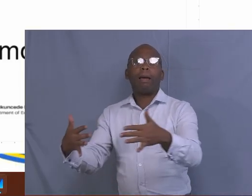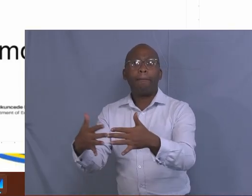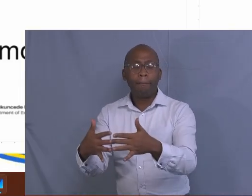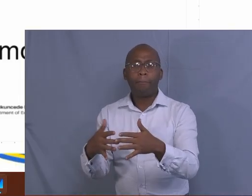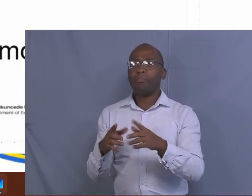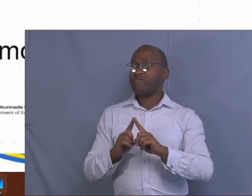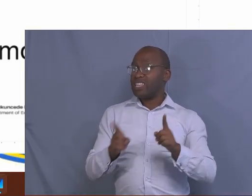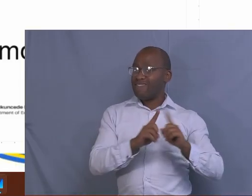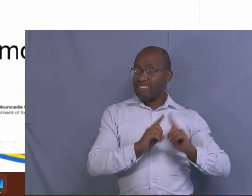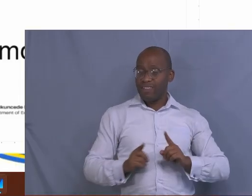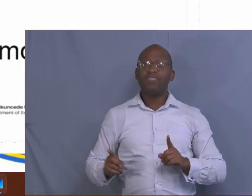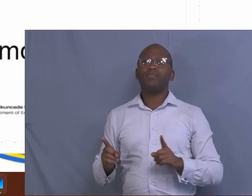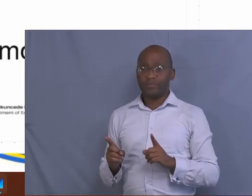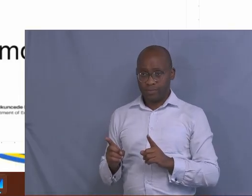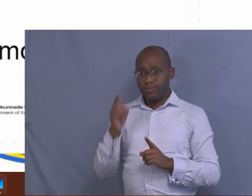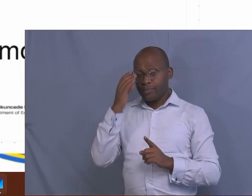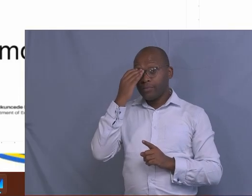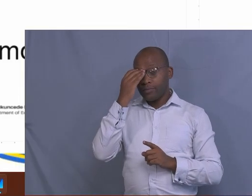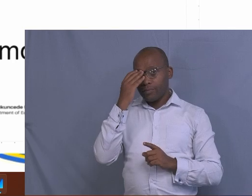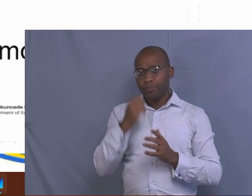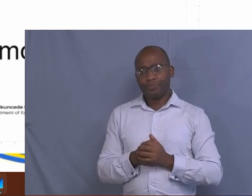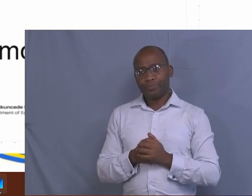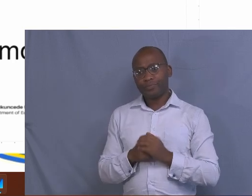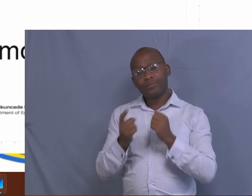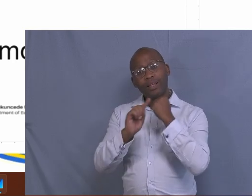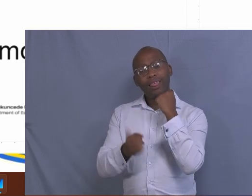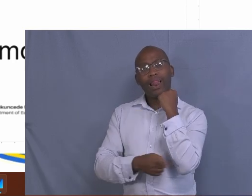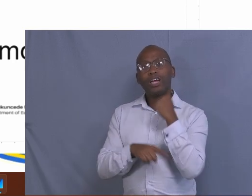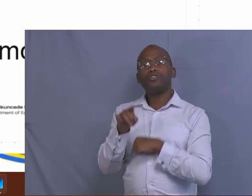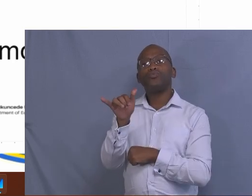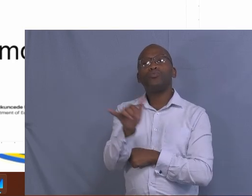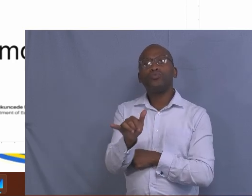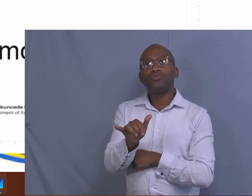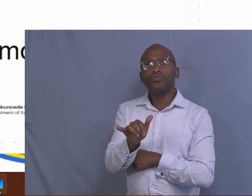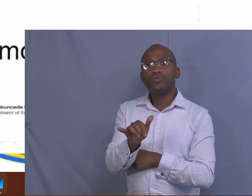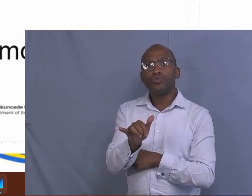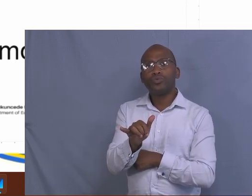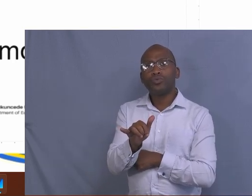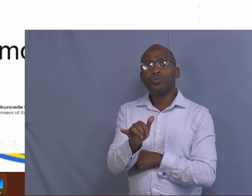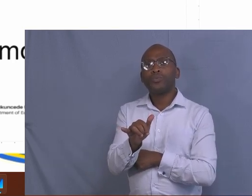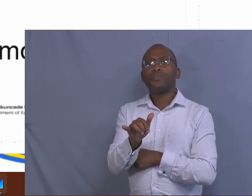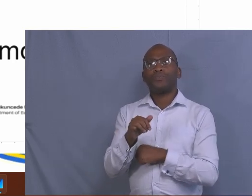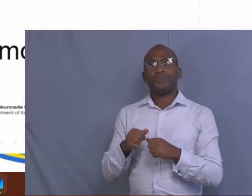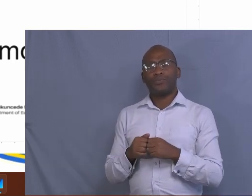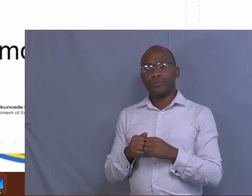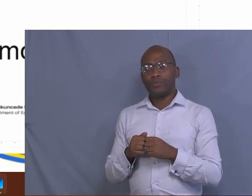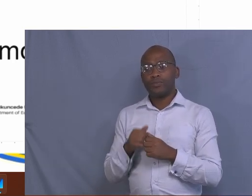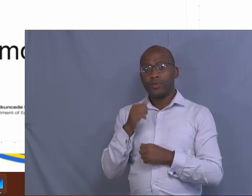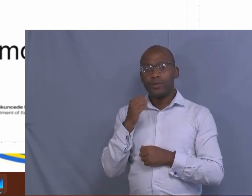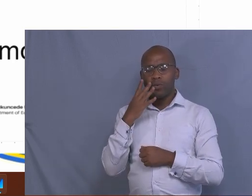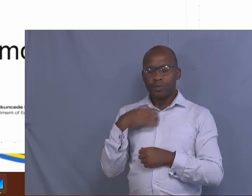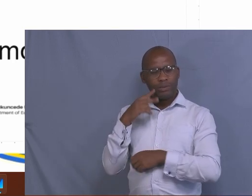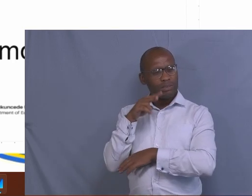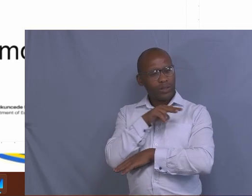Then we move to another one, which is the last one, the erosion conditions. You find that in your whole